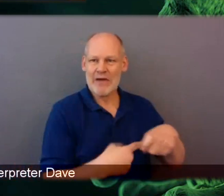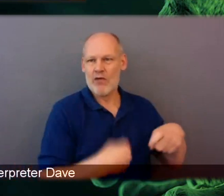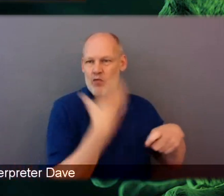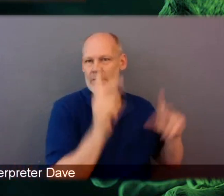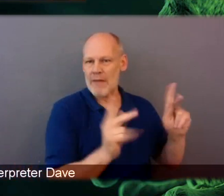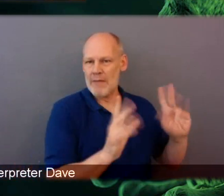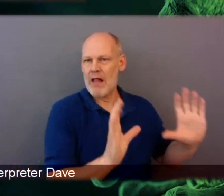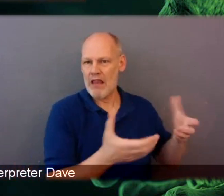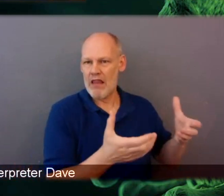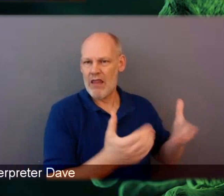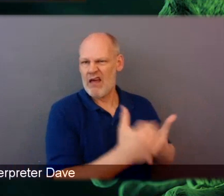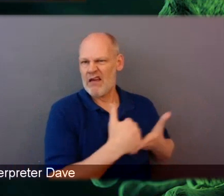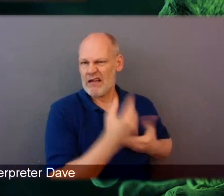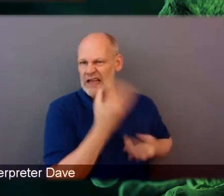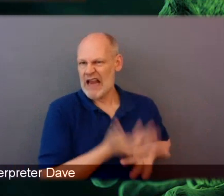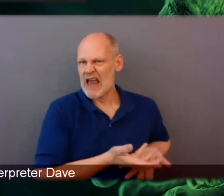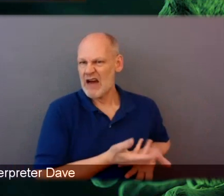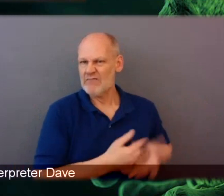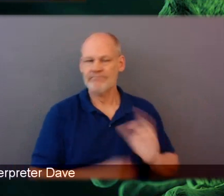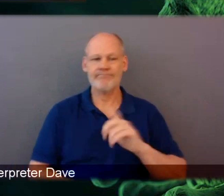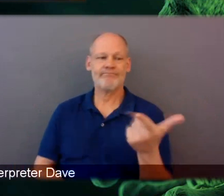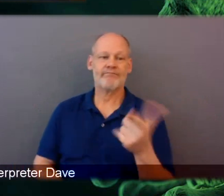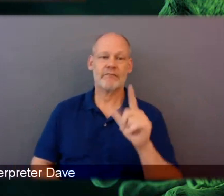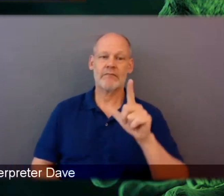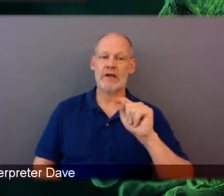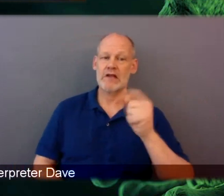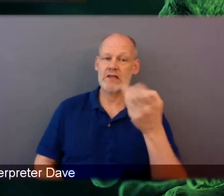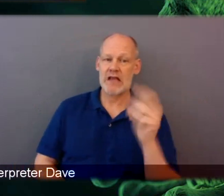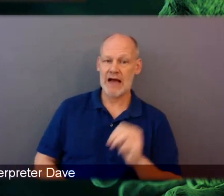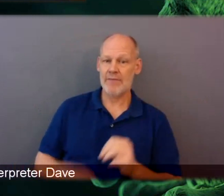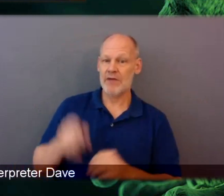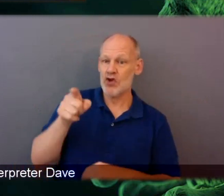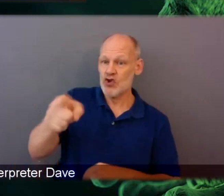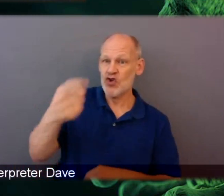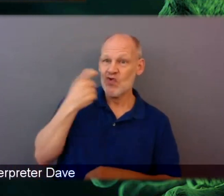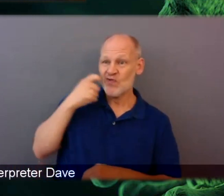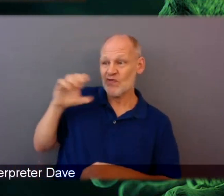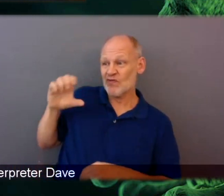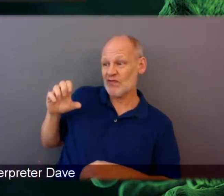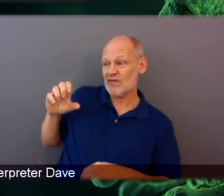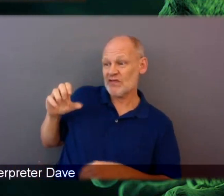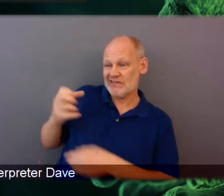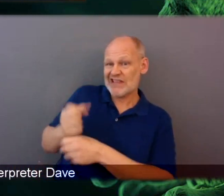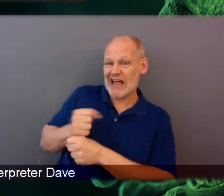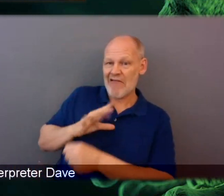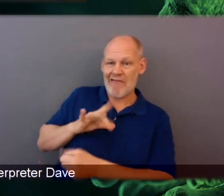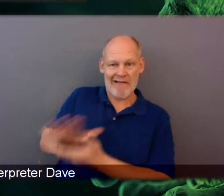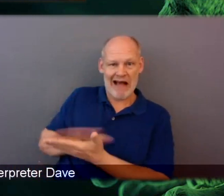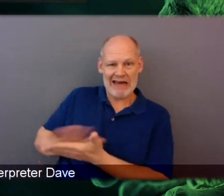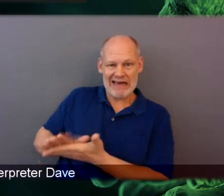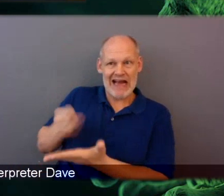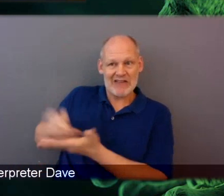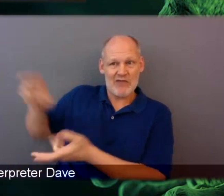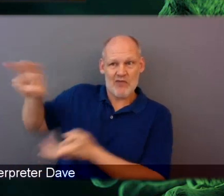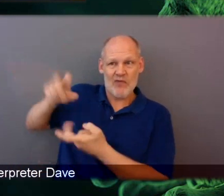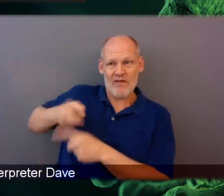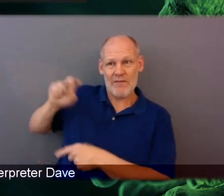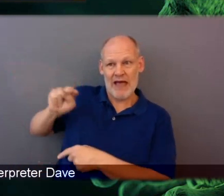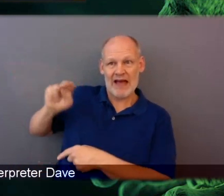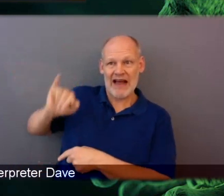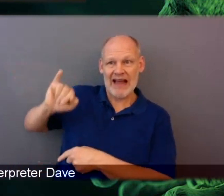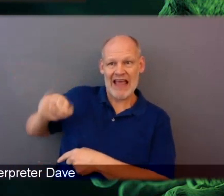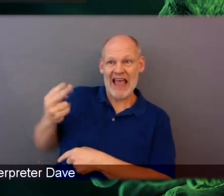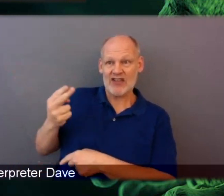Rikki, you and Chris Lee recently just got a very nice award from the NIH to start a translational research program in cancer